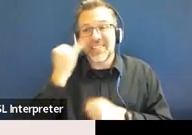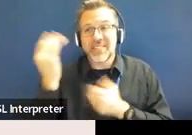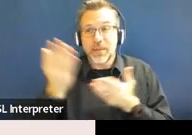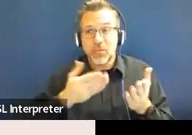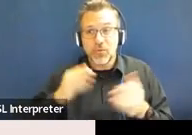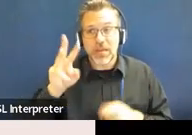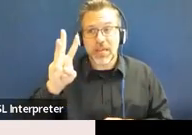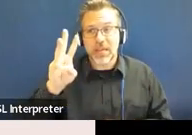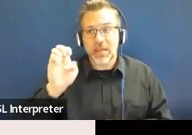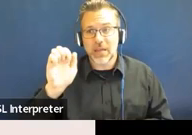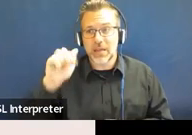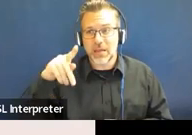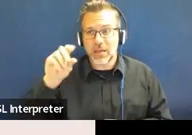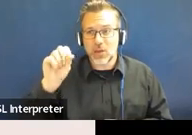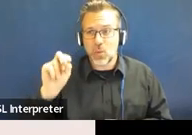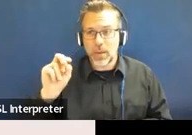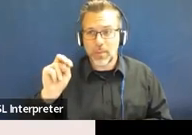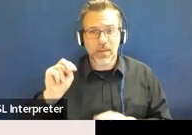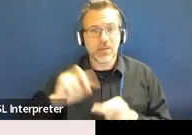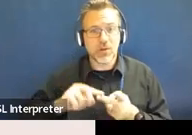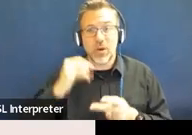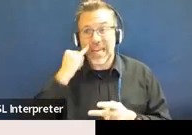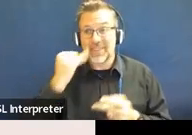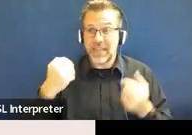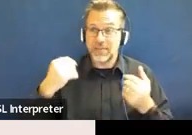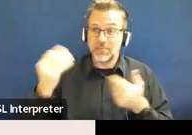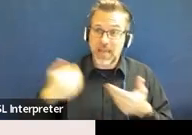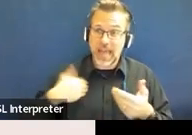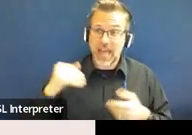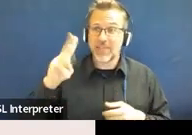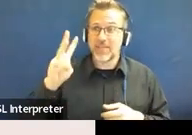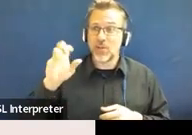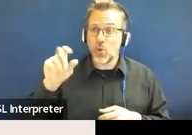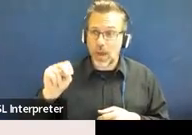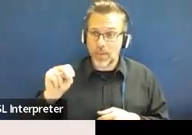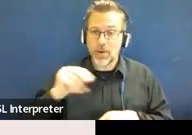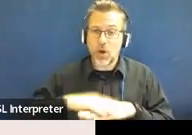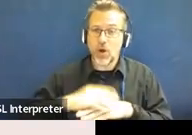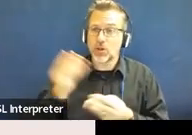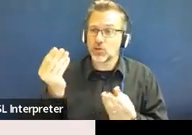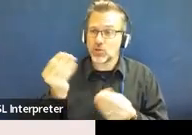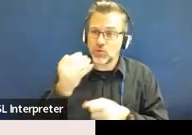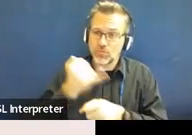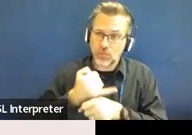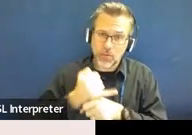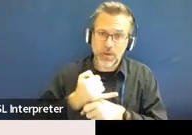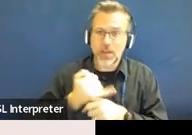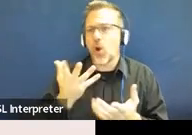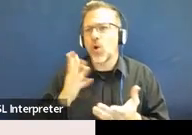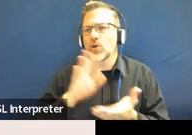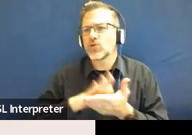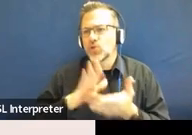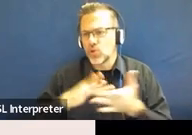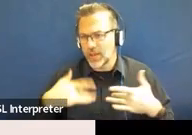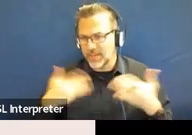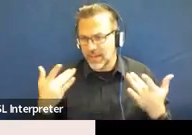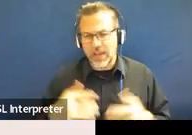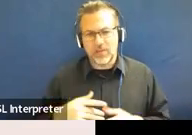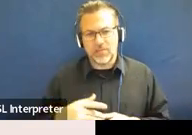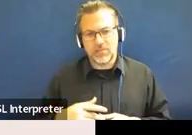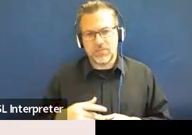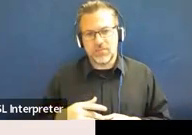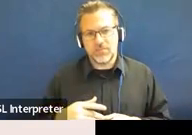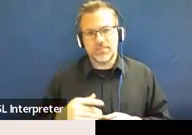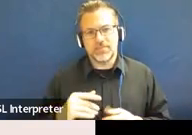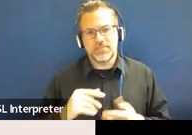to school or they possess a weapon at school on school premises or at a school function. If they knowingly